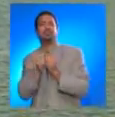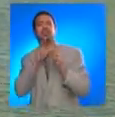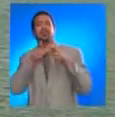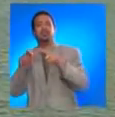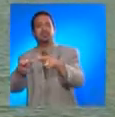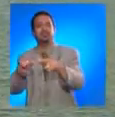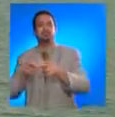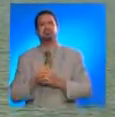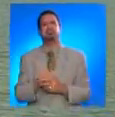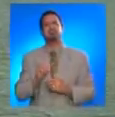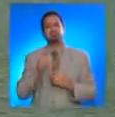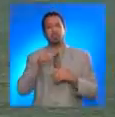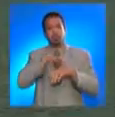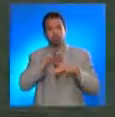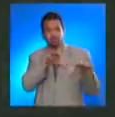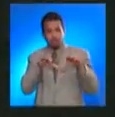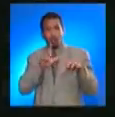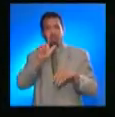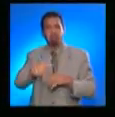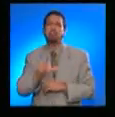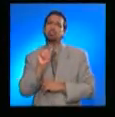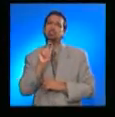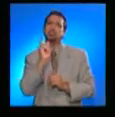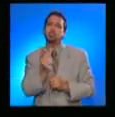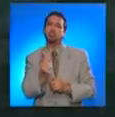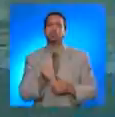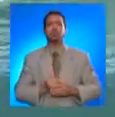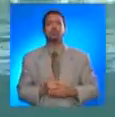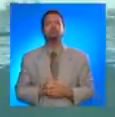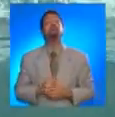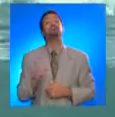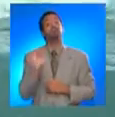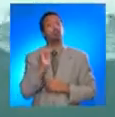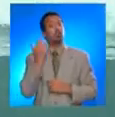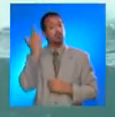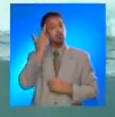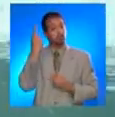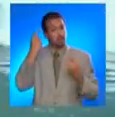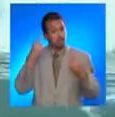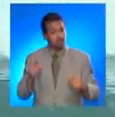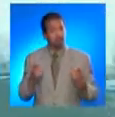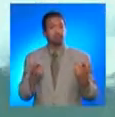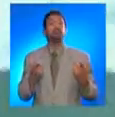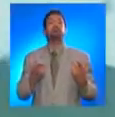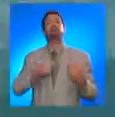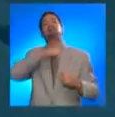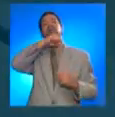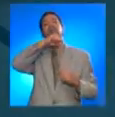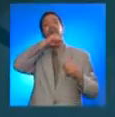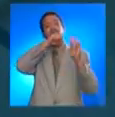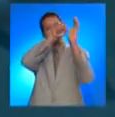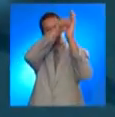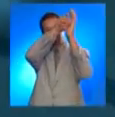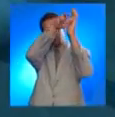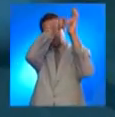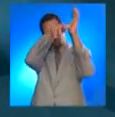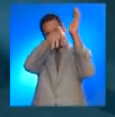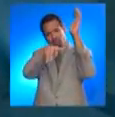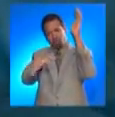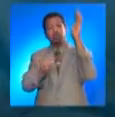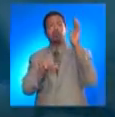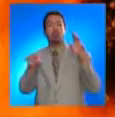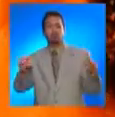entrance 20 minutes after the quake. Other triggering mechanisms for tsunamis are landslides,